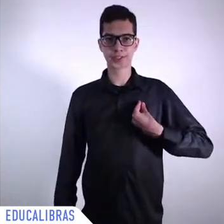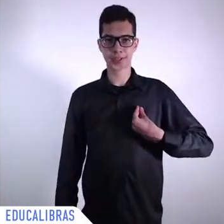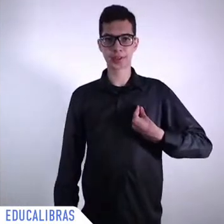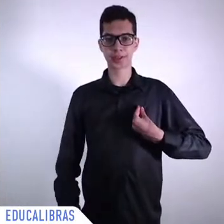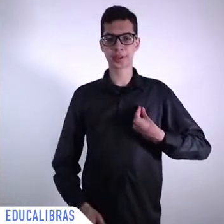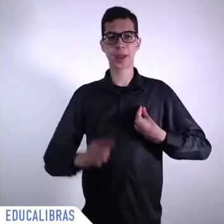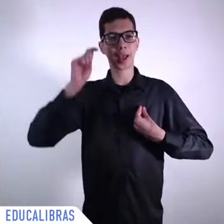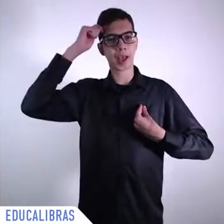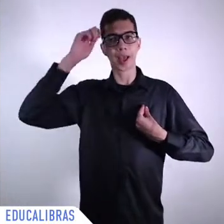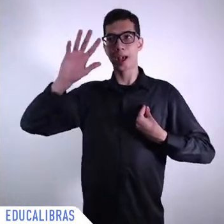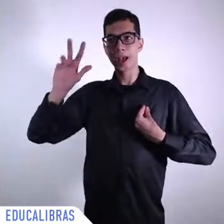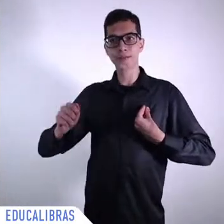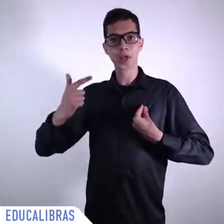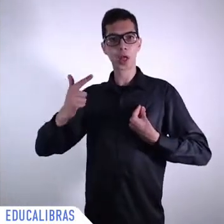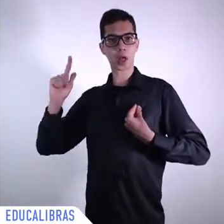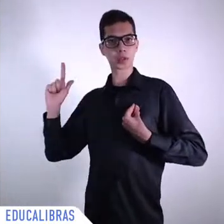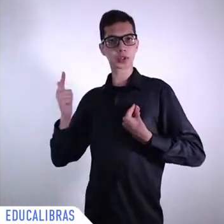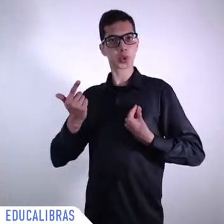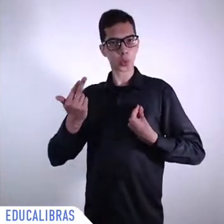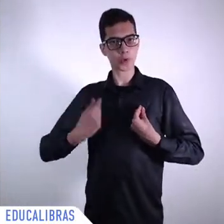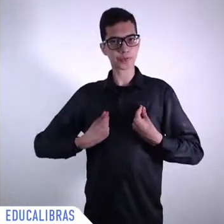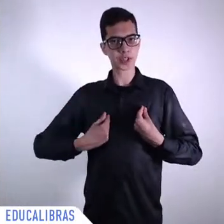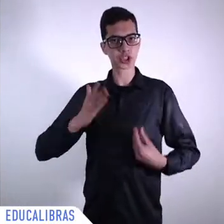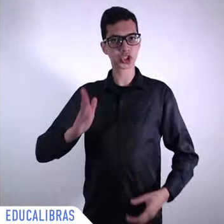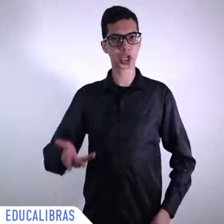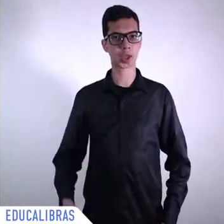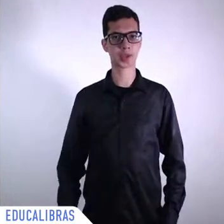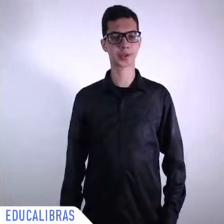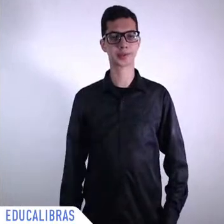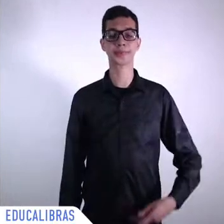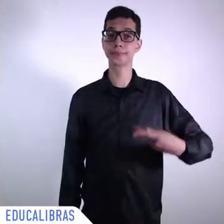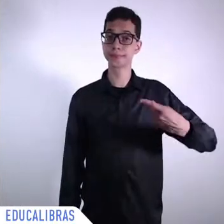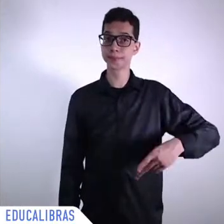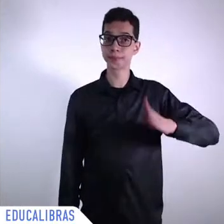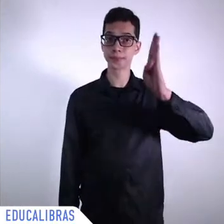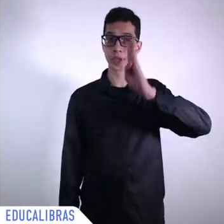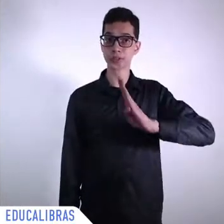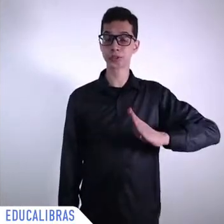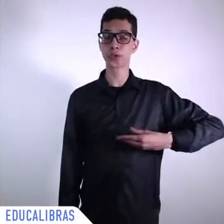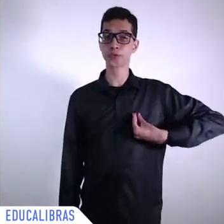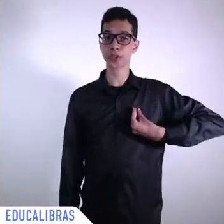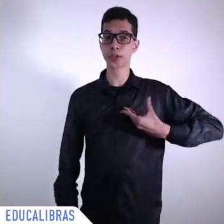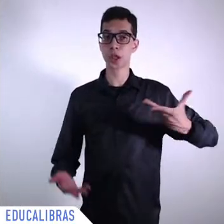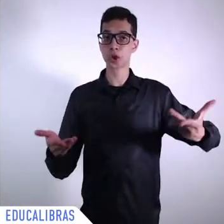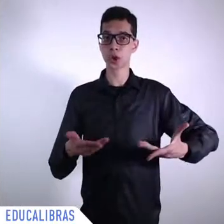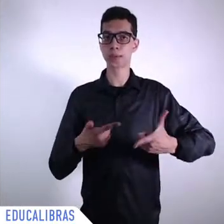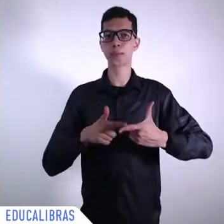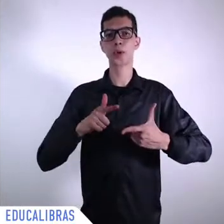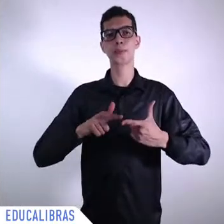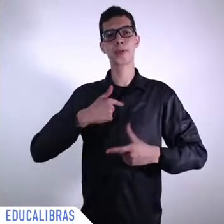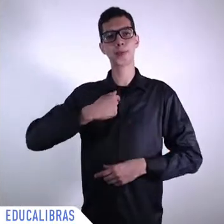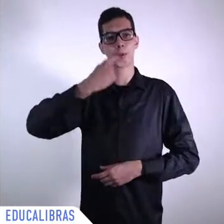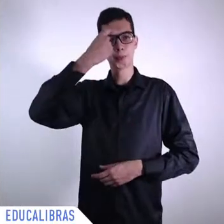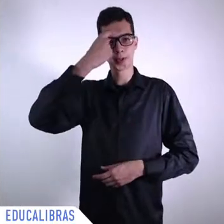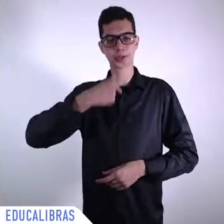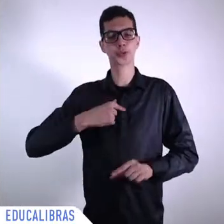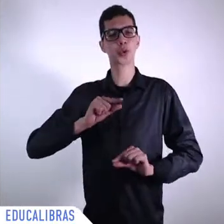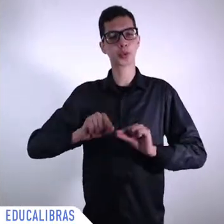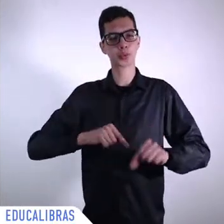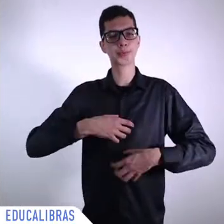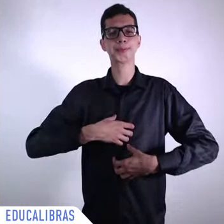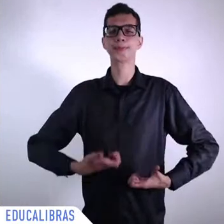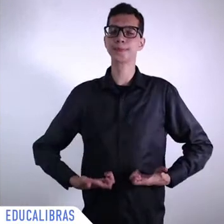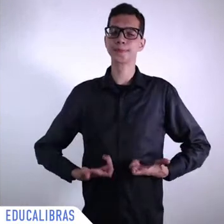I'm very encouraged by the changes that have been taking place in South America in the last two years or so the election of